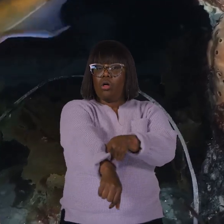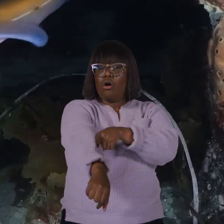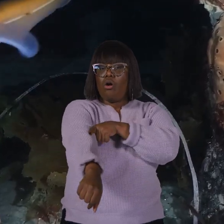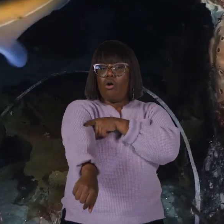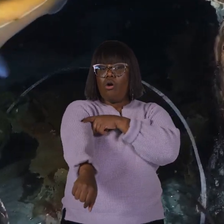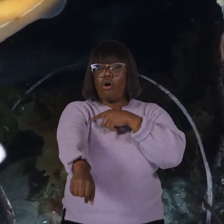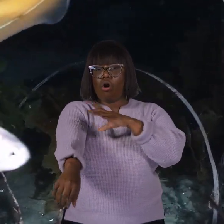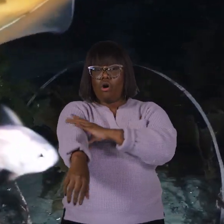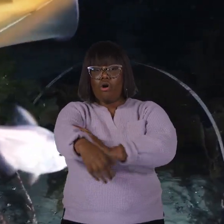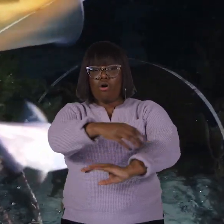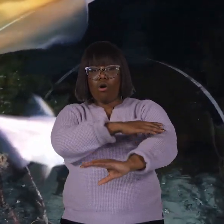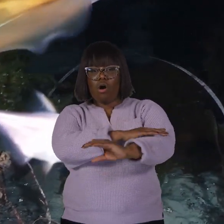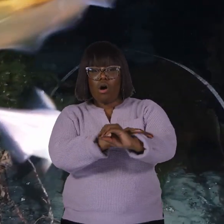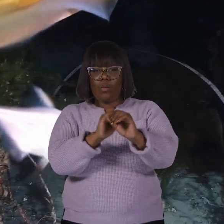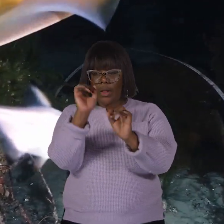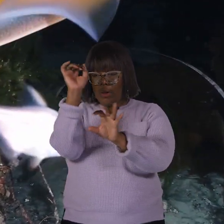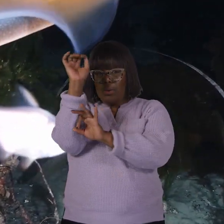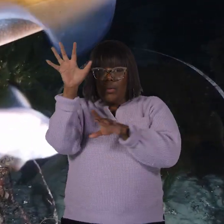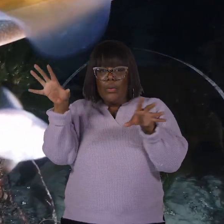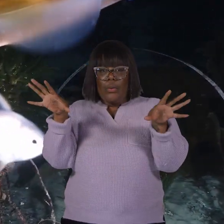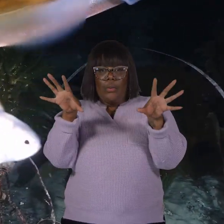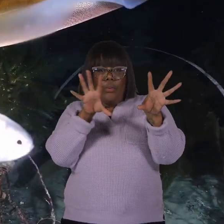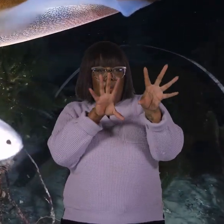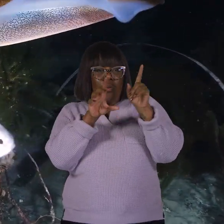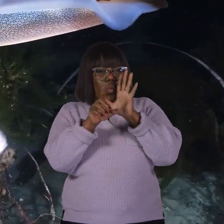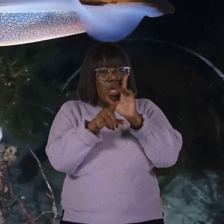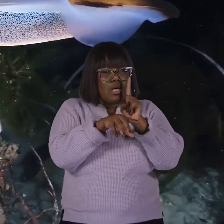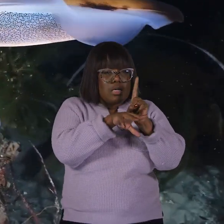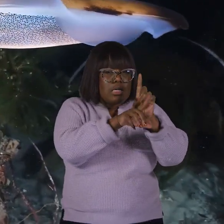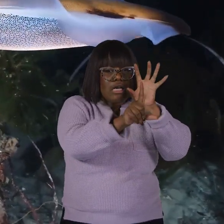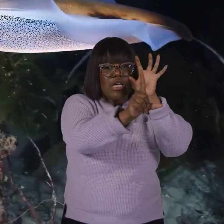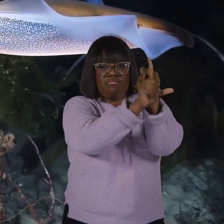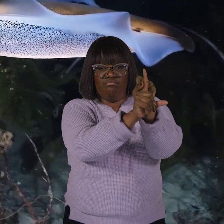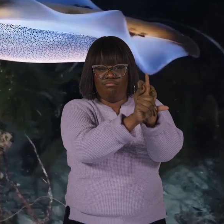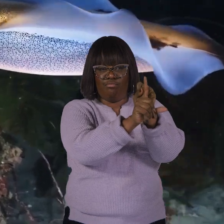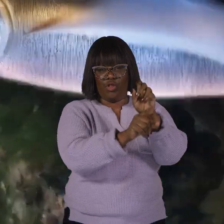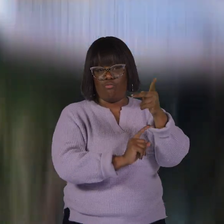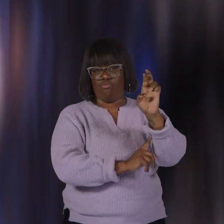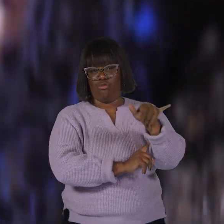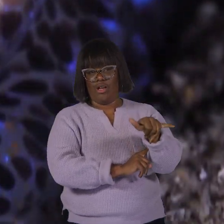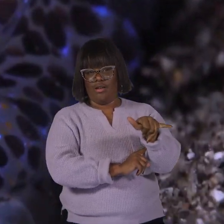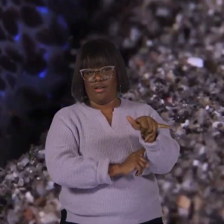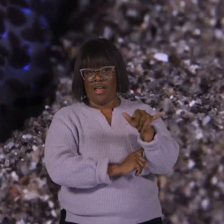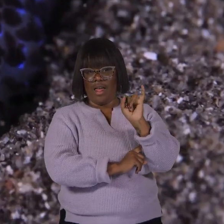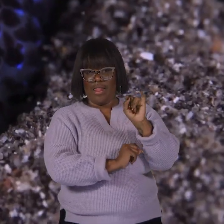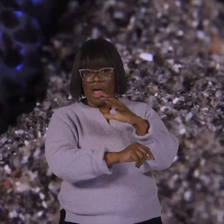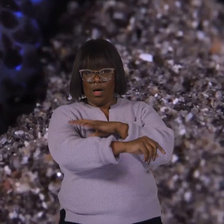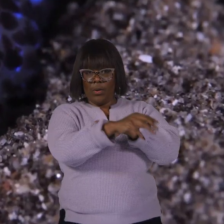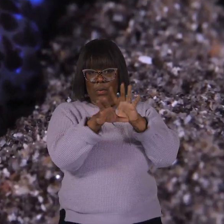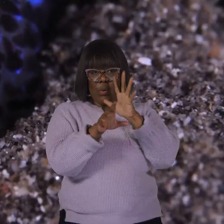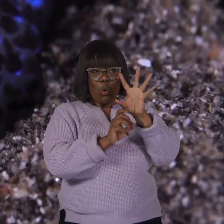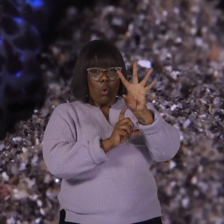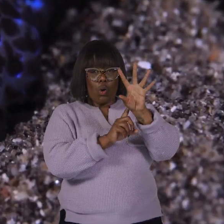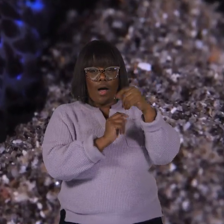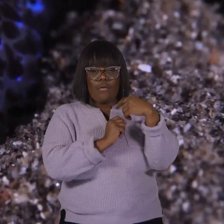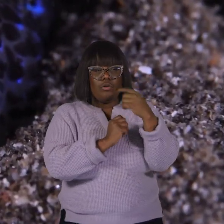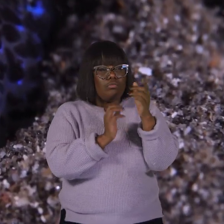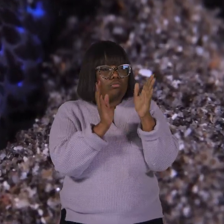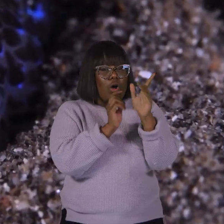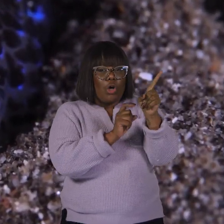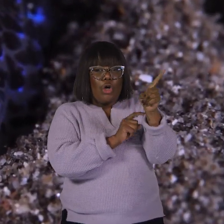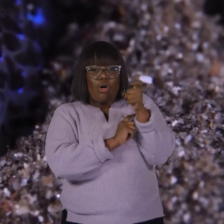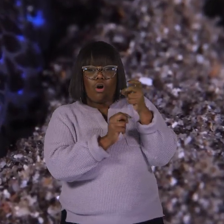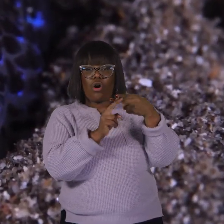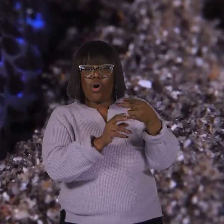flexible arms with those tiny suckers to sneak up on and grab their prey. These suckers have little hooks on them,